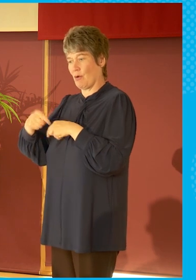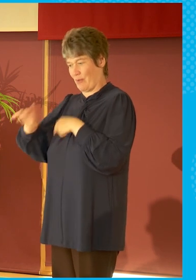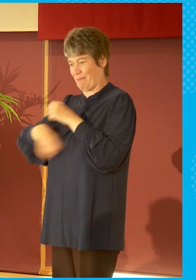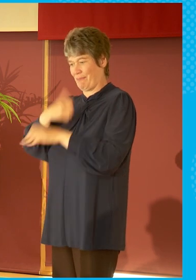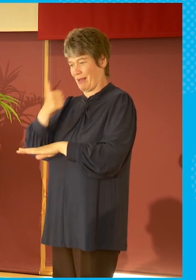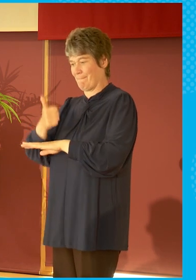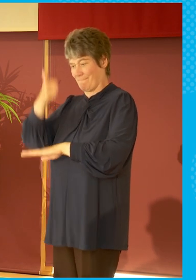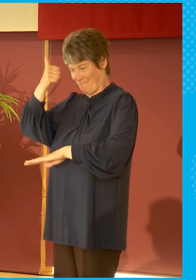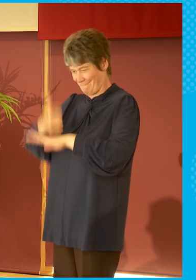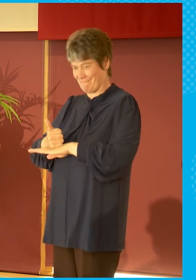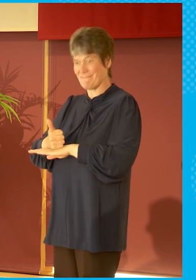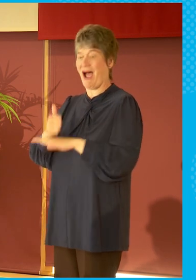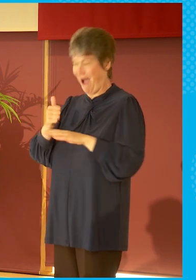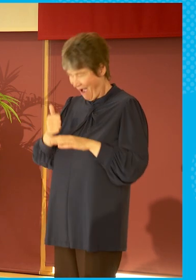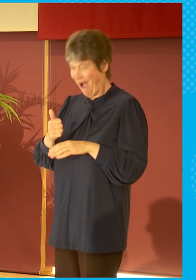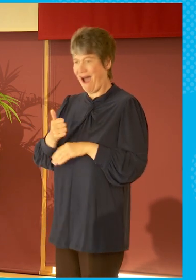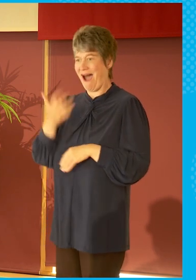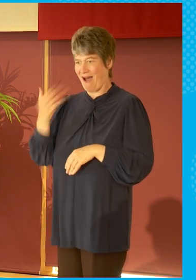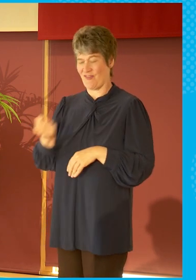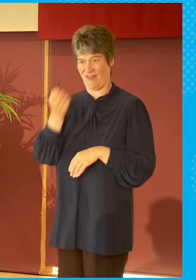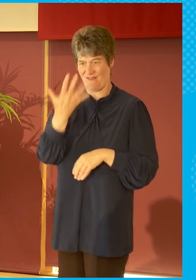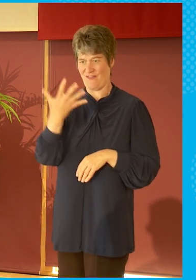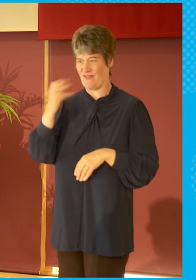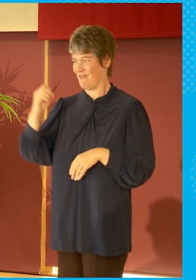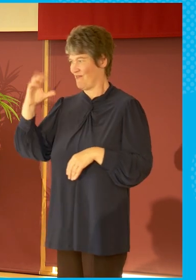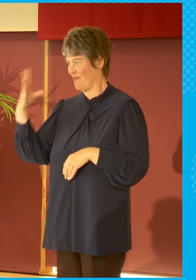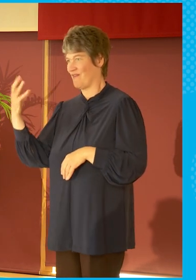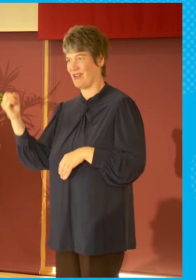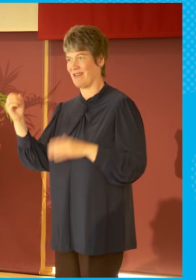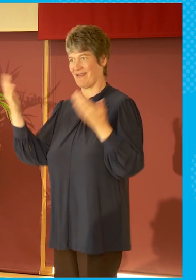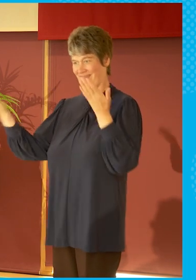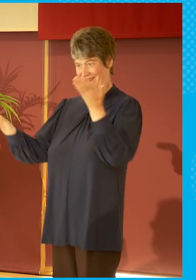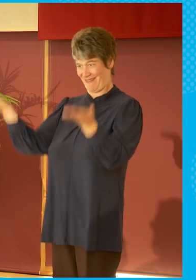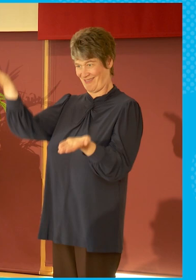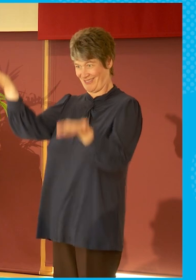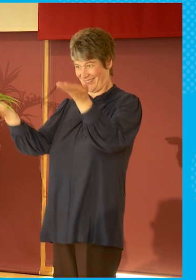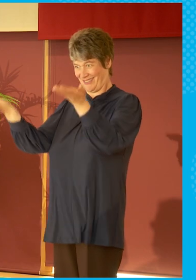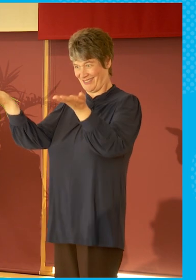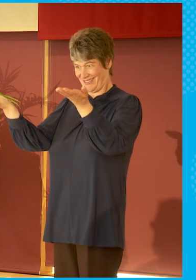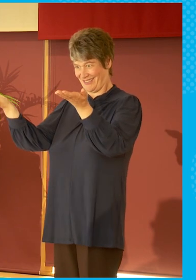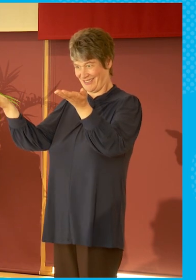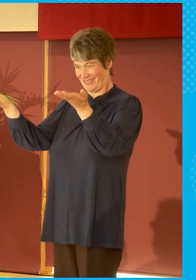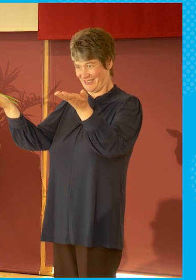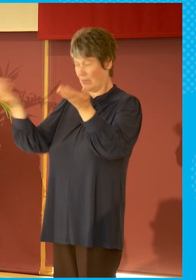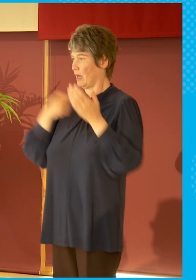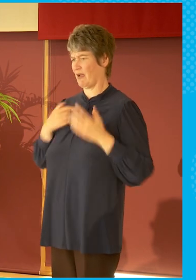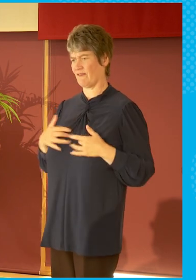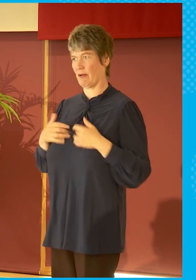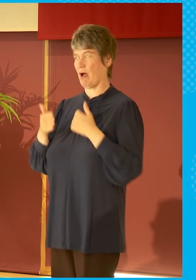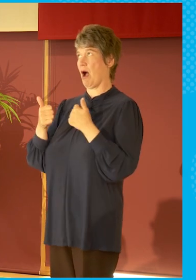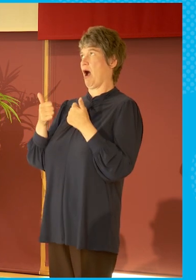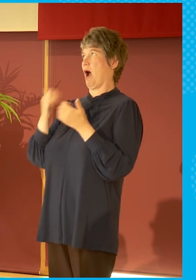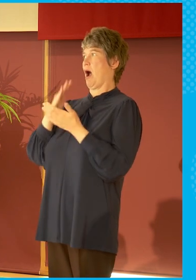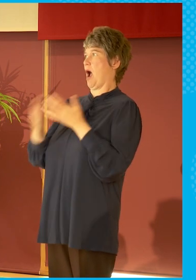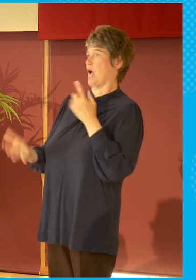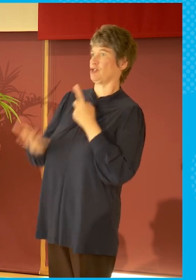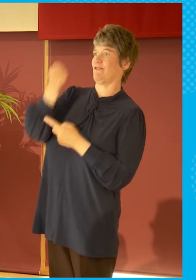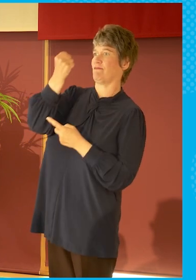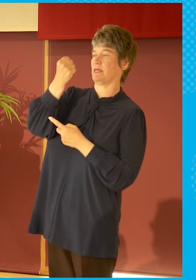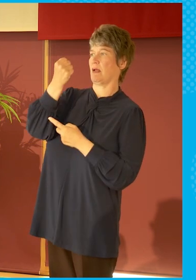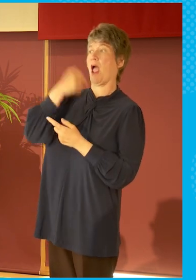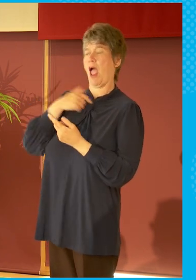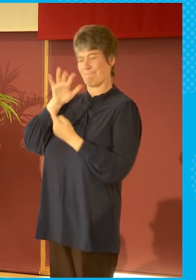was a really, really strong achievement. And we also do it with other underrepresented groups that we've set ourselves targets.